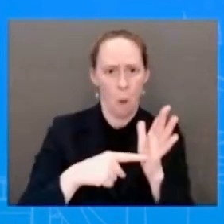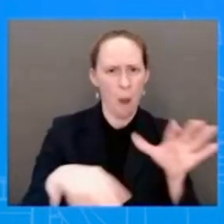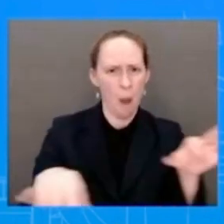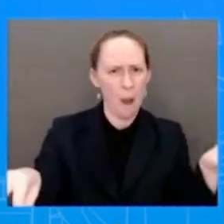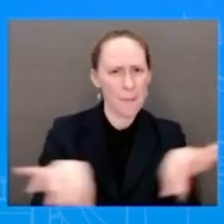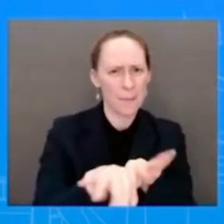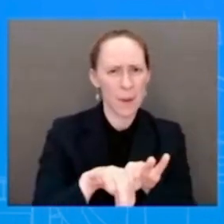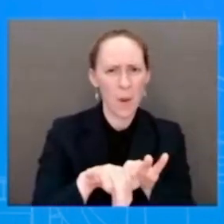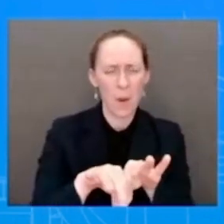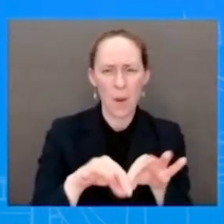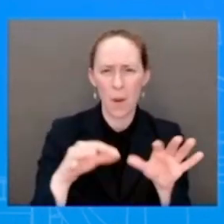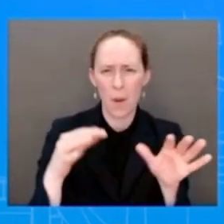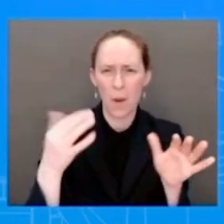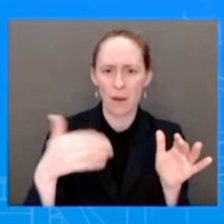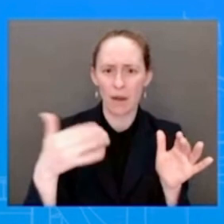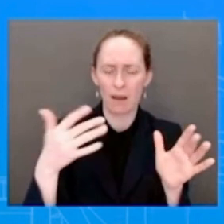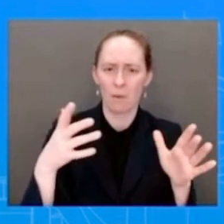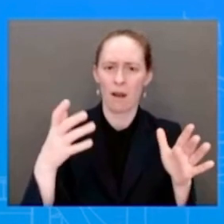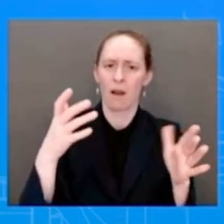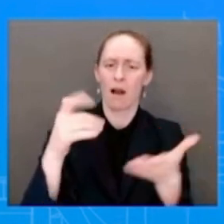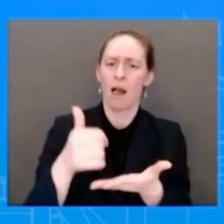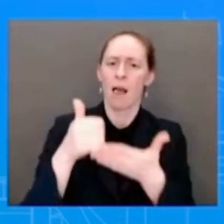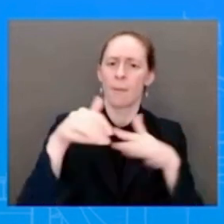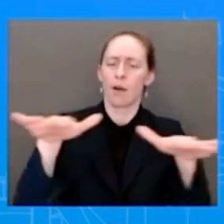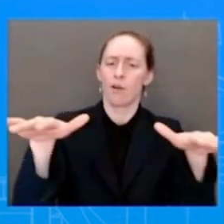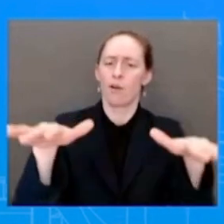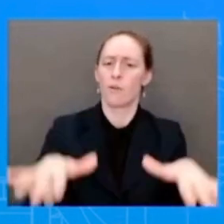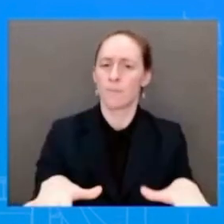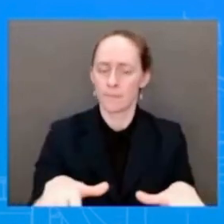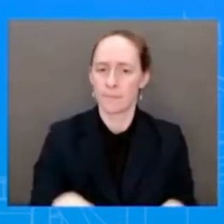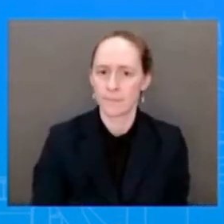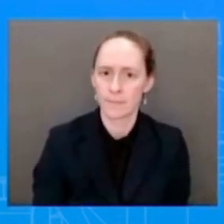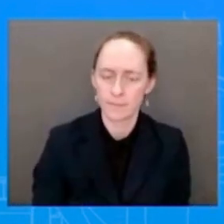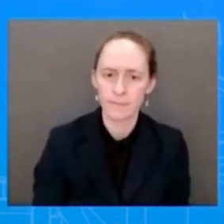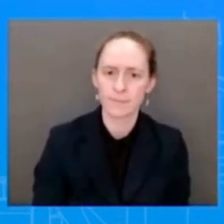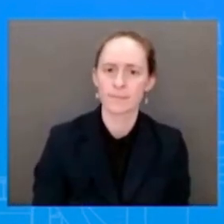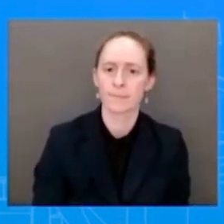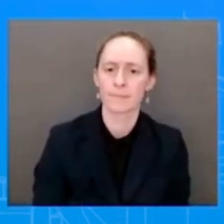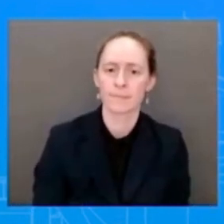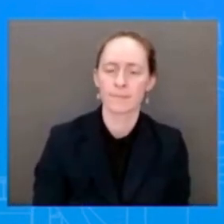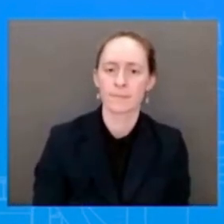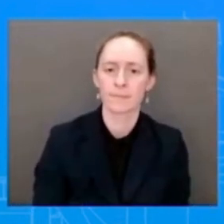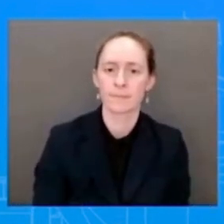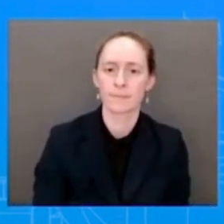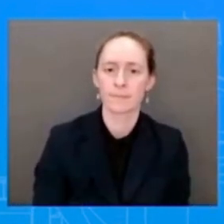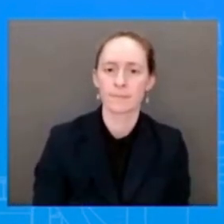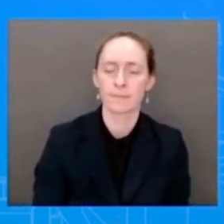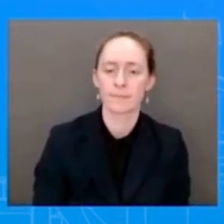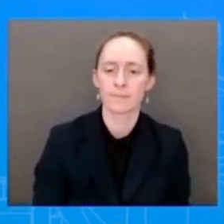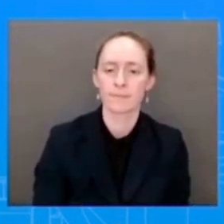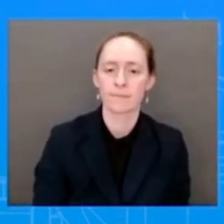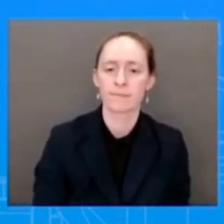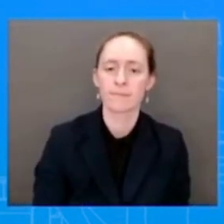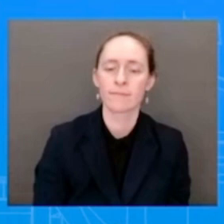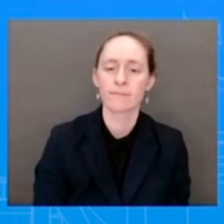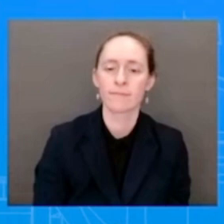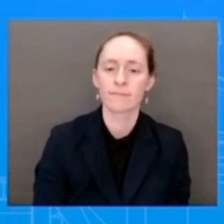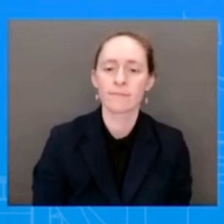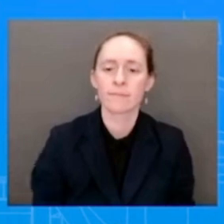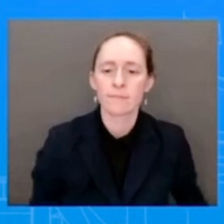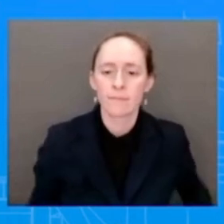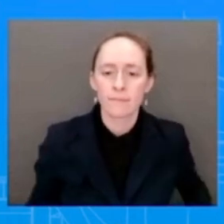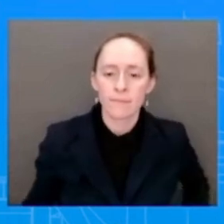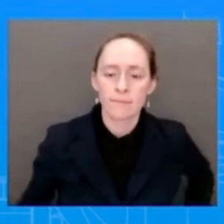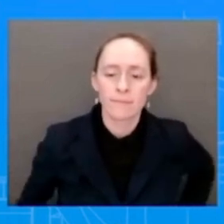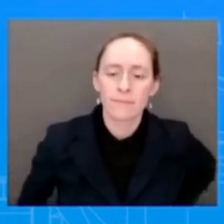quo at the Haram al-Sharif Temple Mount. And they will also address the global impact of Russia's brutal war on